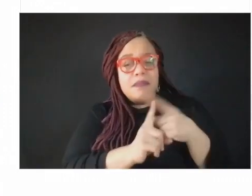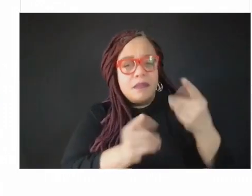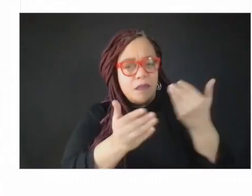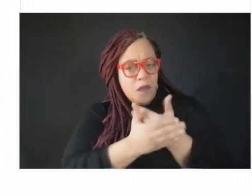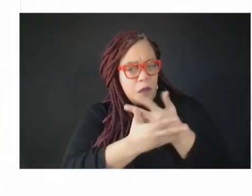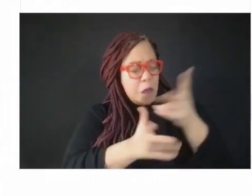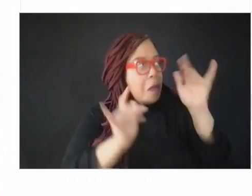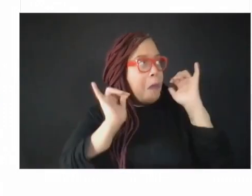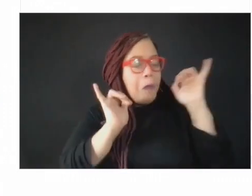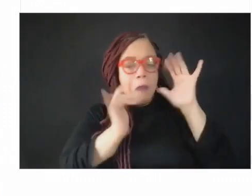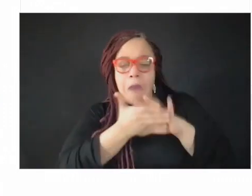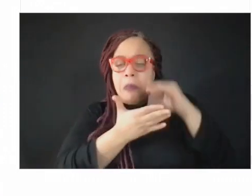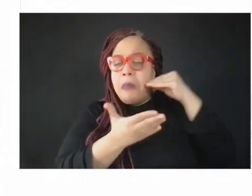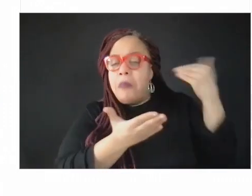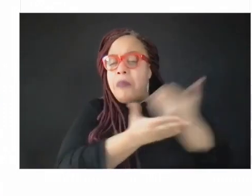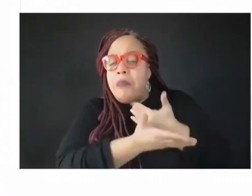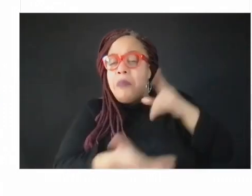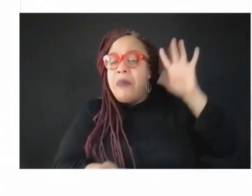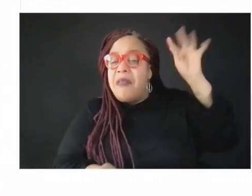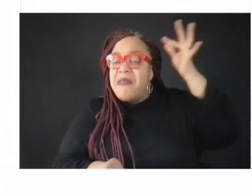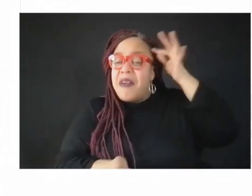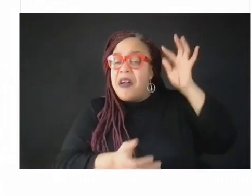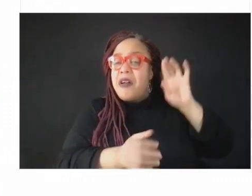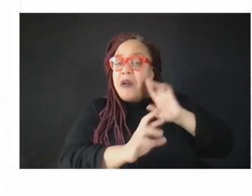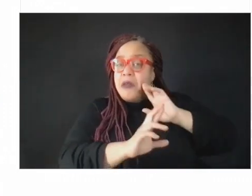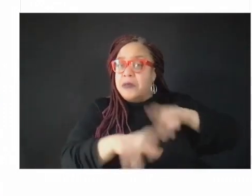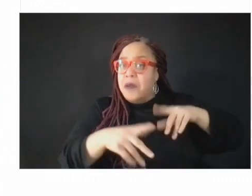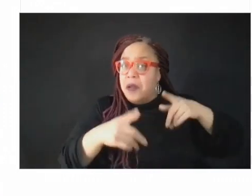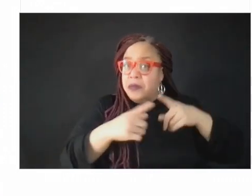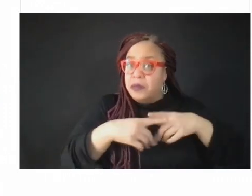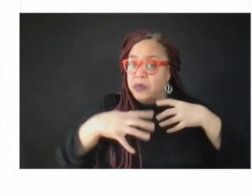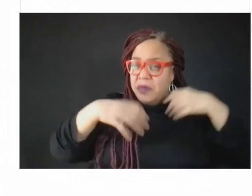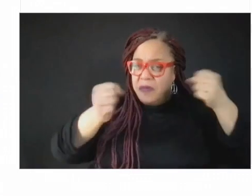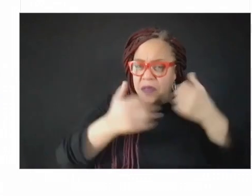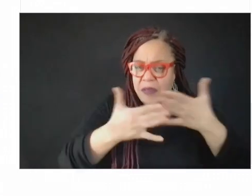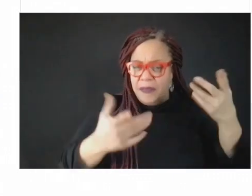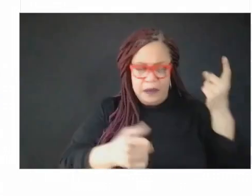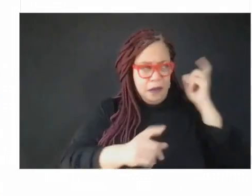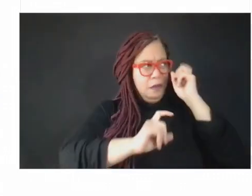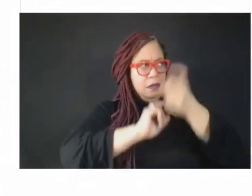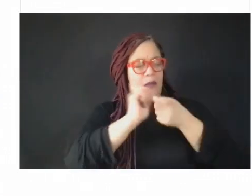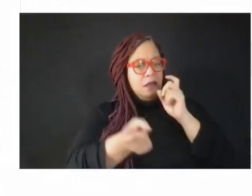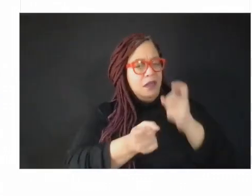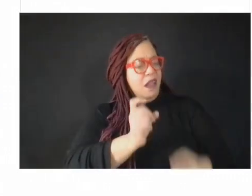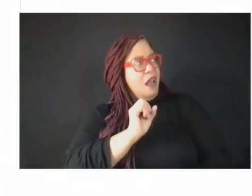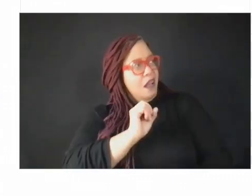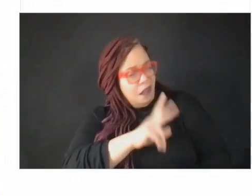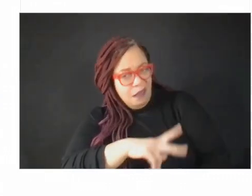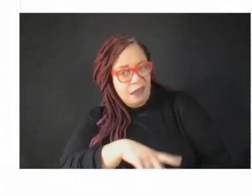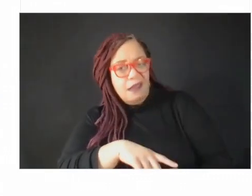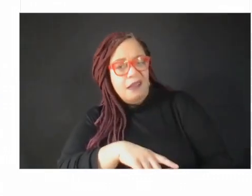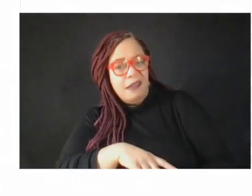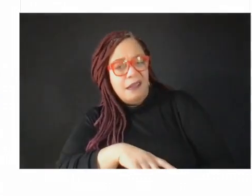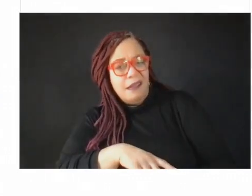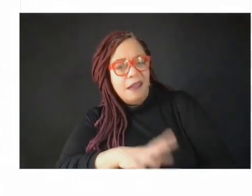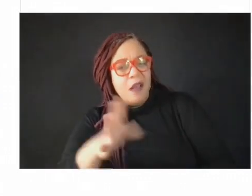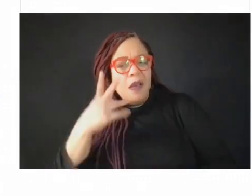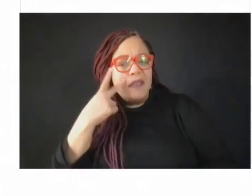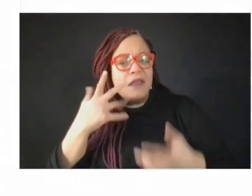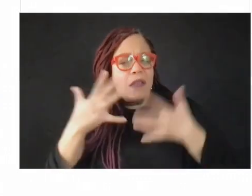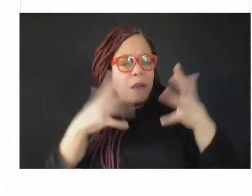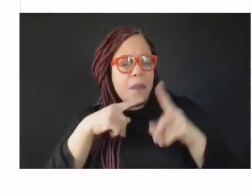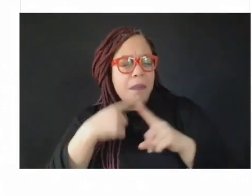making their way throughout the country. So, could I have each of you talk a little bit about the